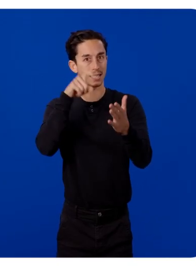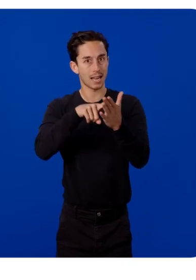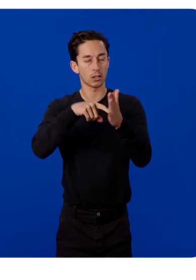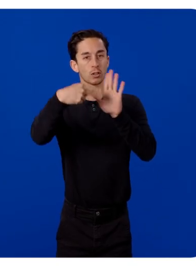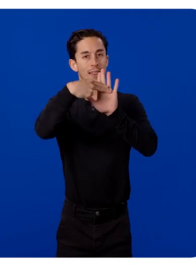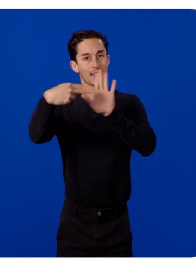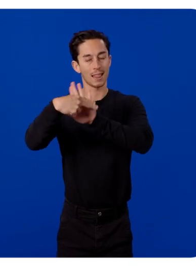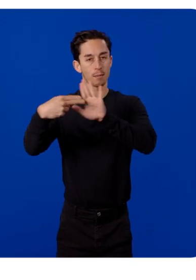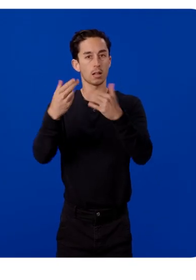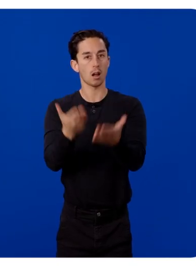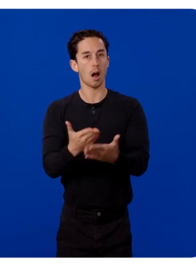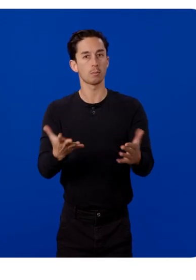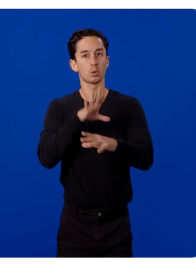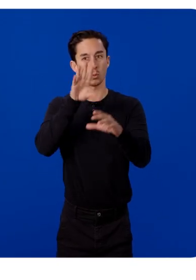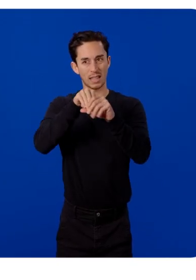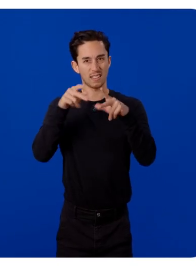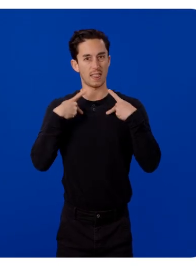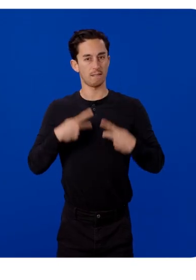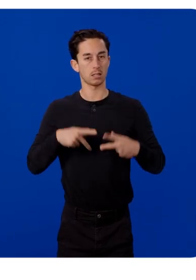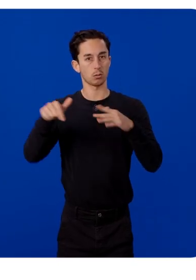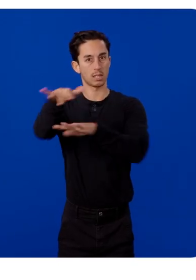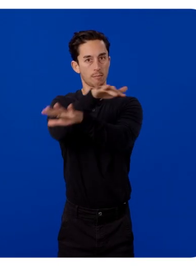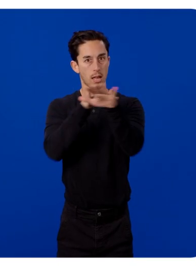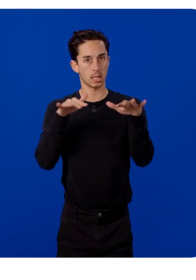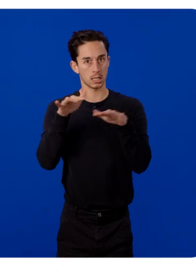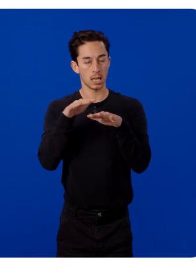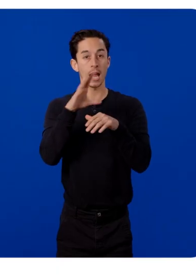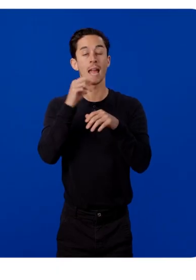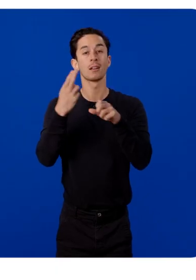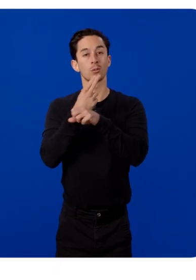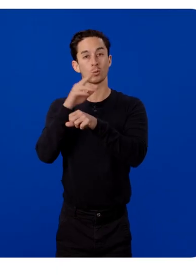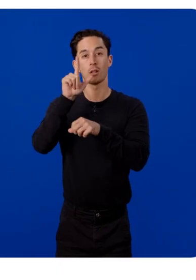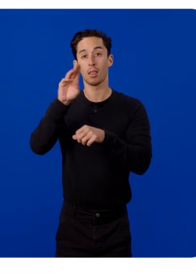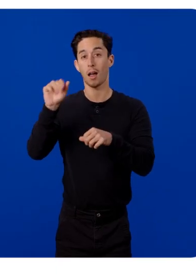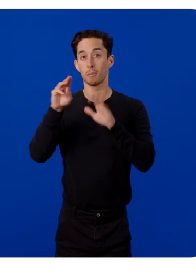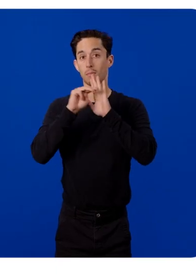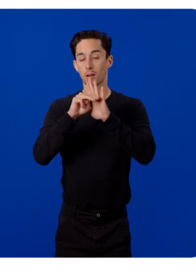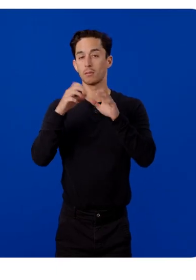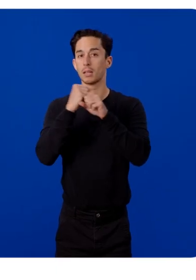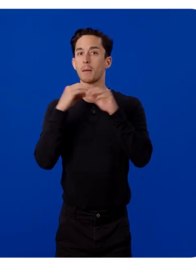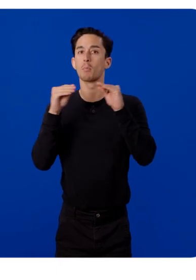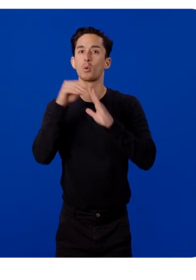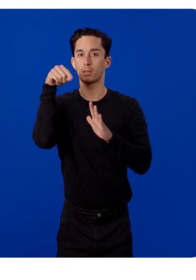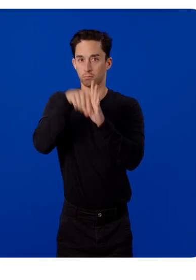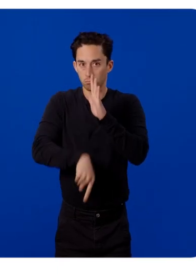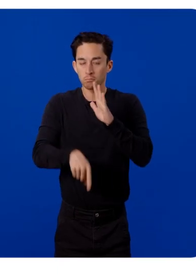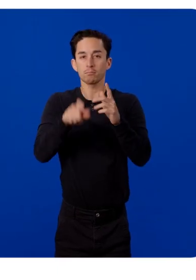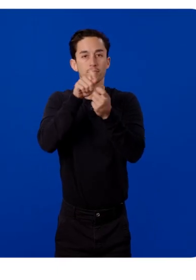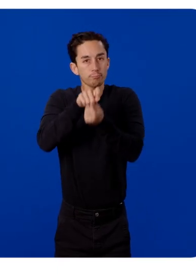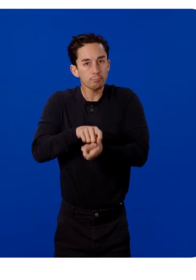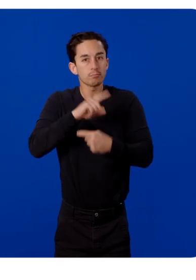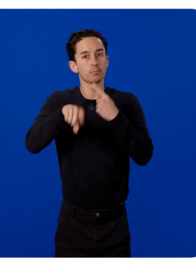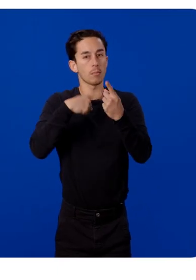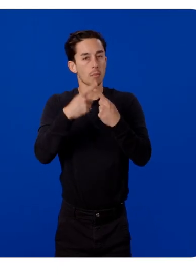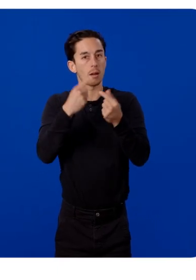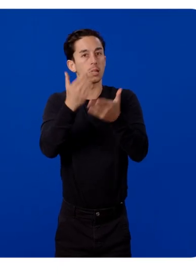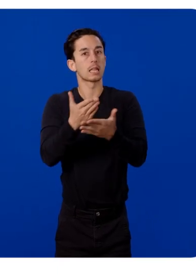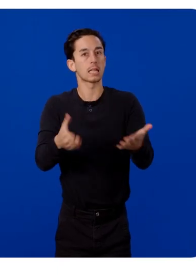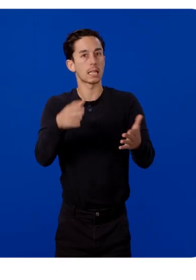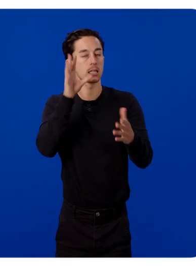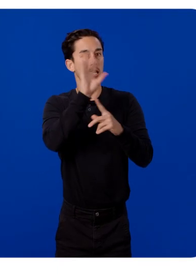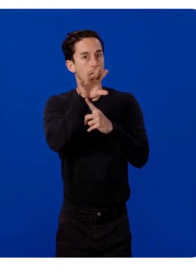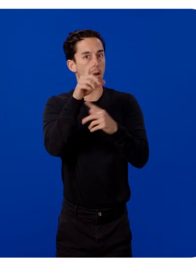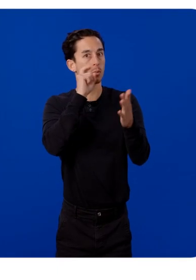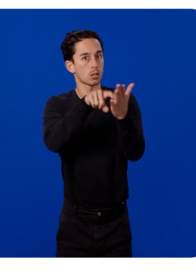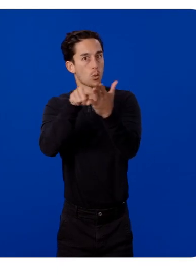detection and labeling of objects in the user's field of view, and utilize a llama model to get more in-depth details about the objects that are